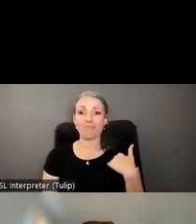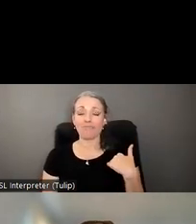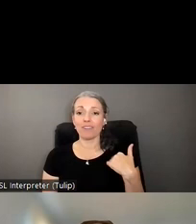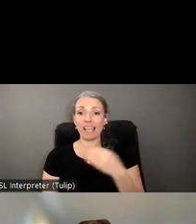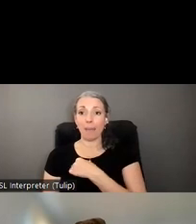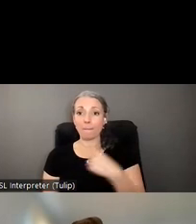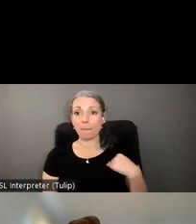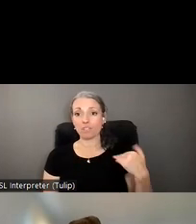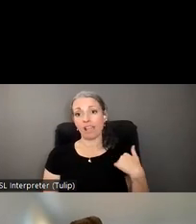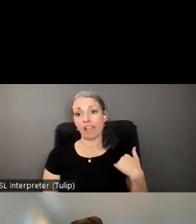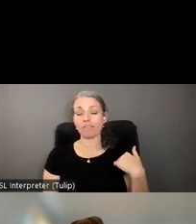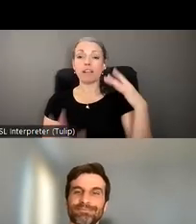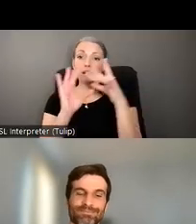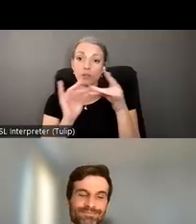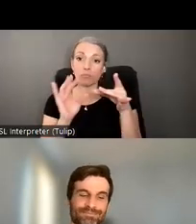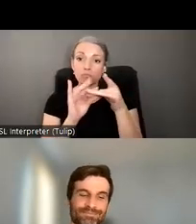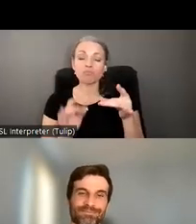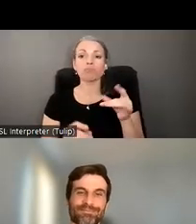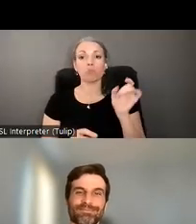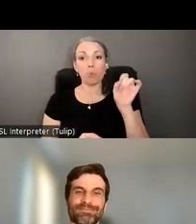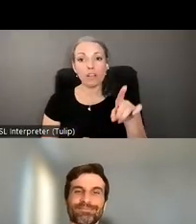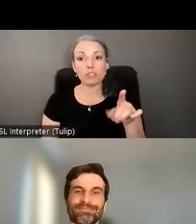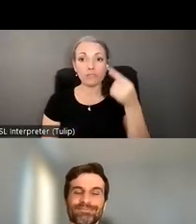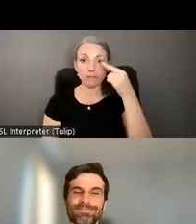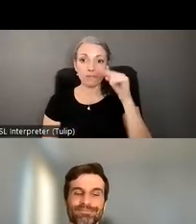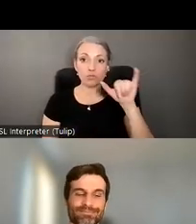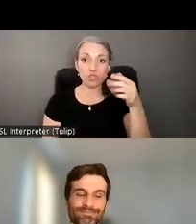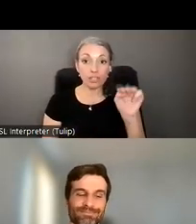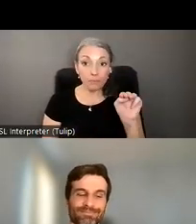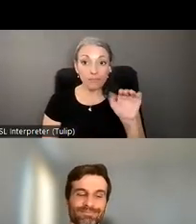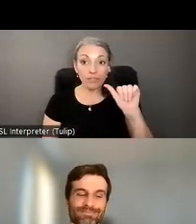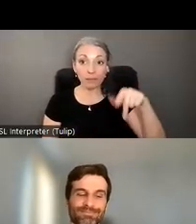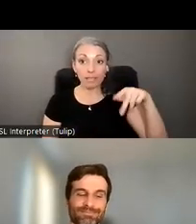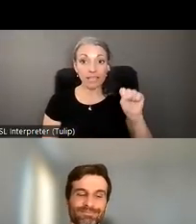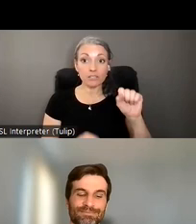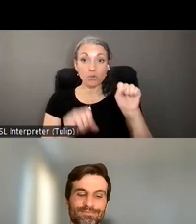questions or comments um for jim for the aps work group